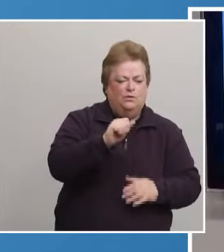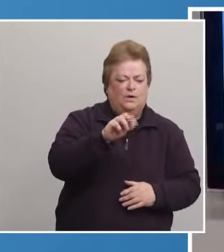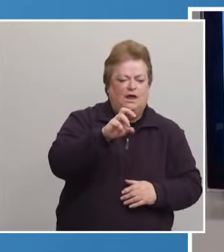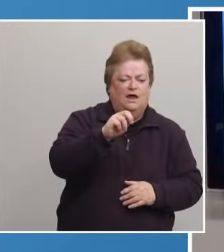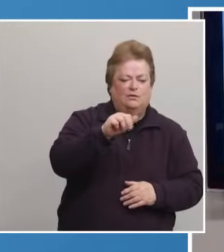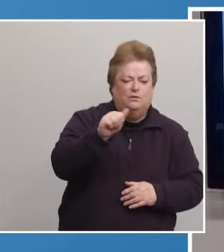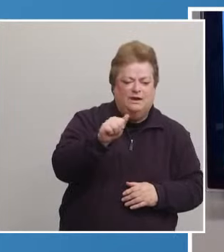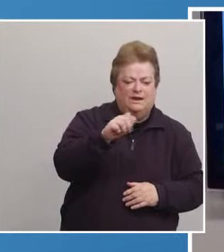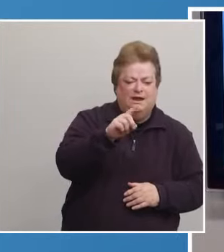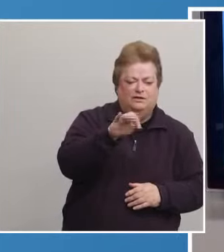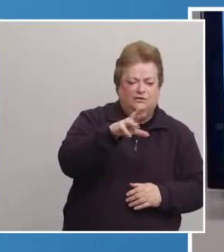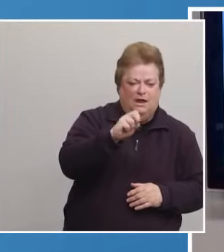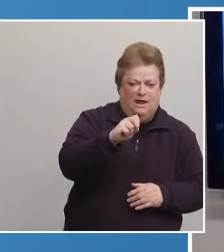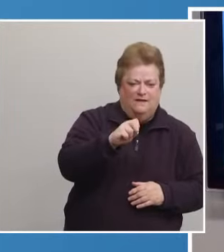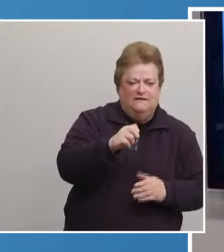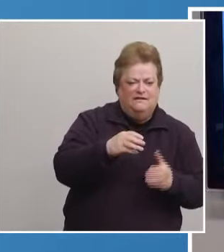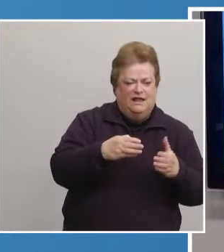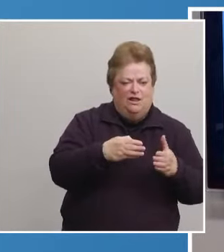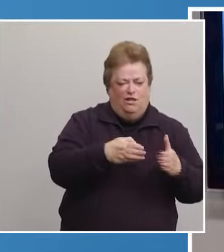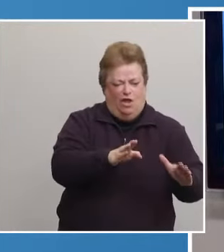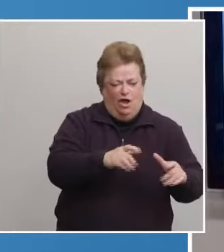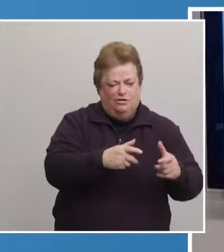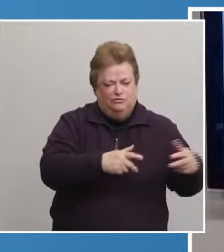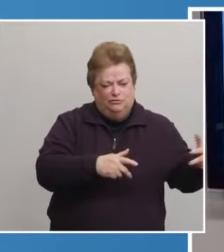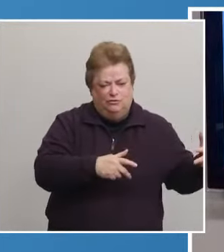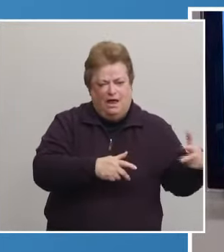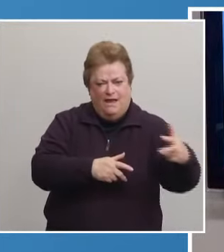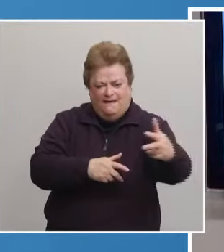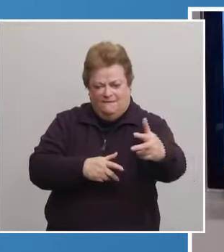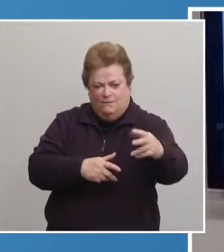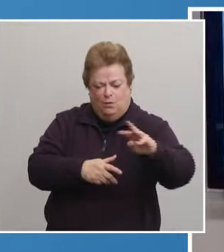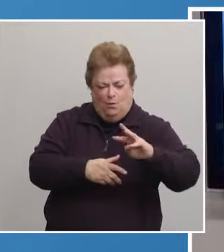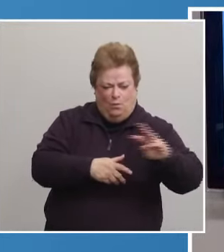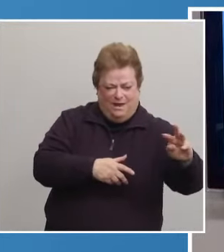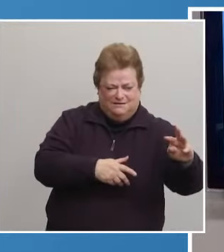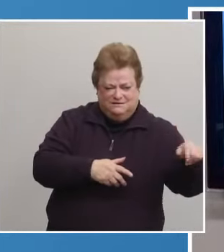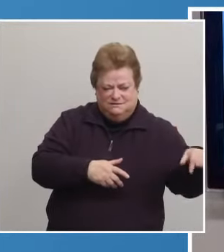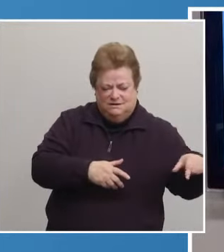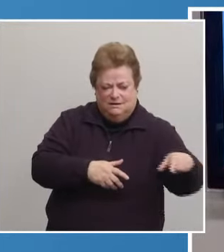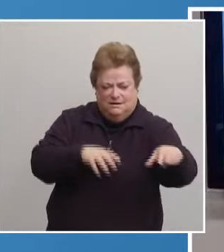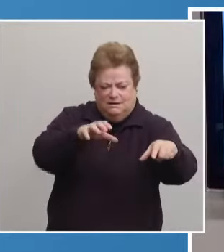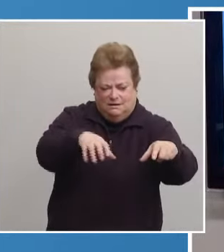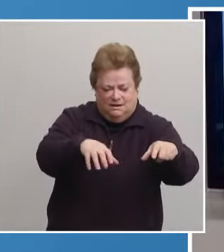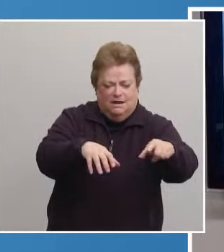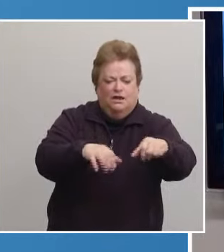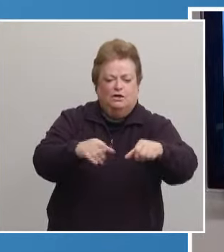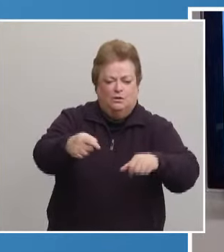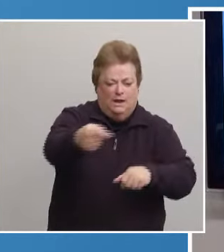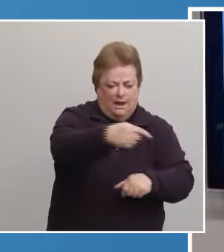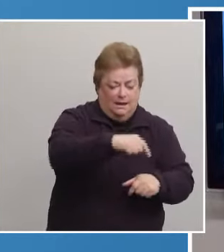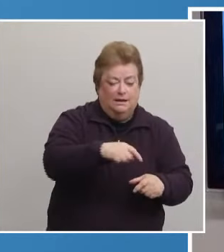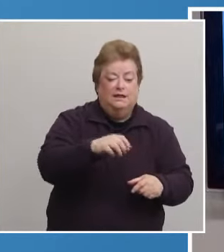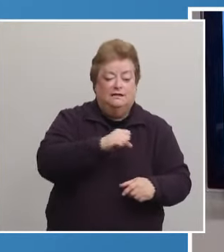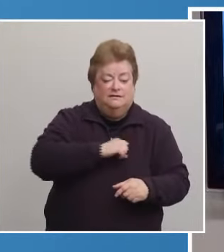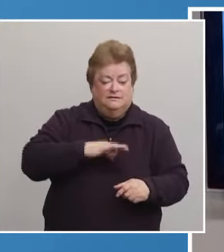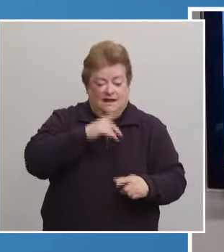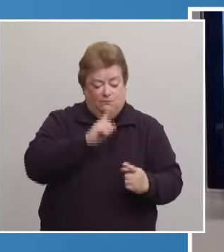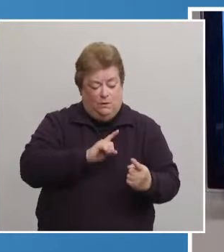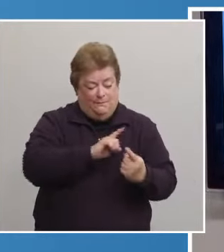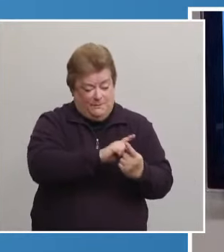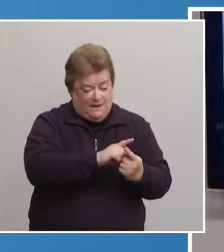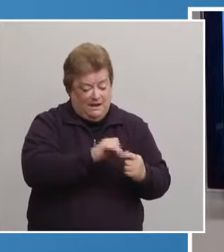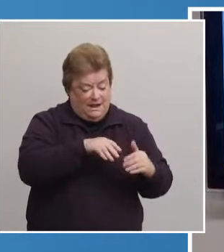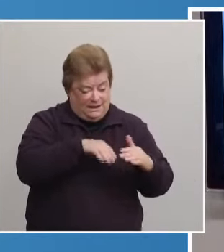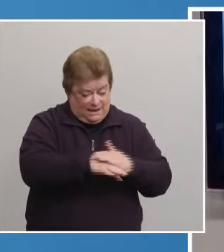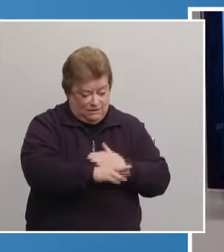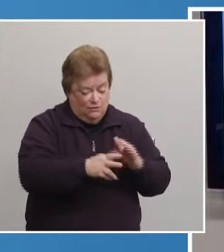large four-lane access road to the west of the arena. Our staff will greet you at the garage entrance. Once inside, it's easy